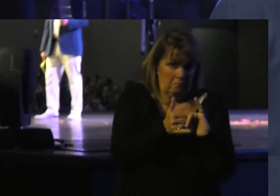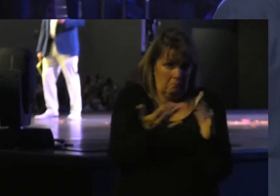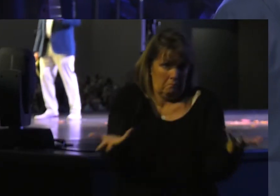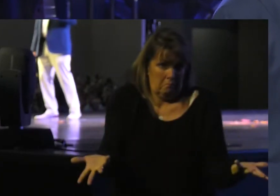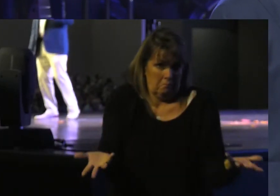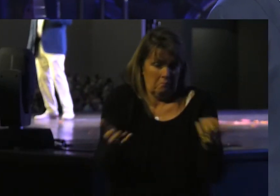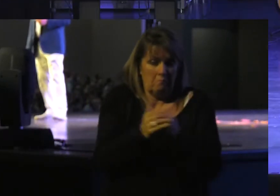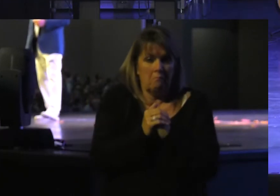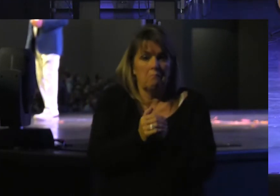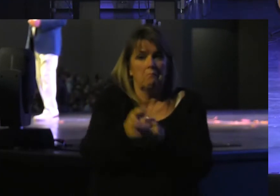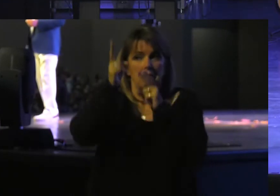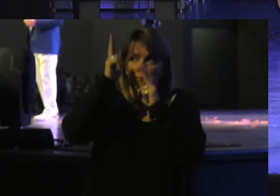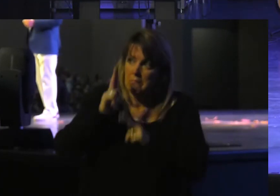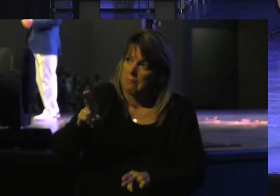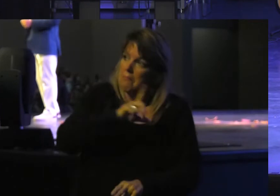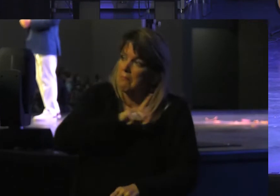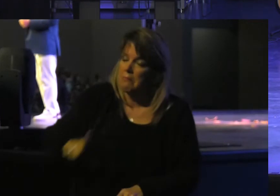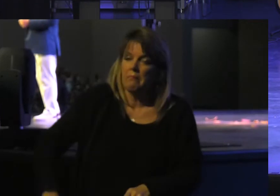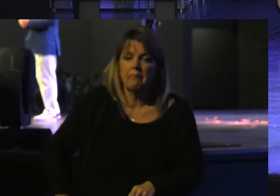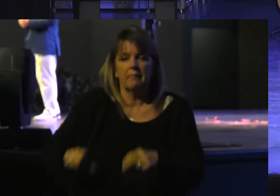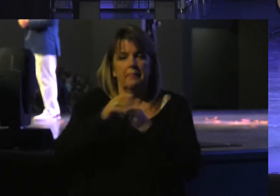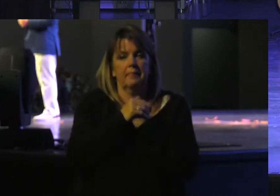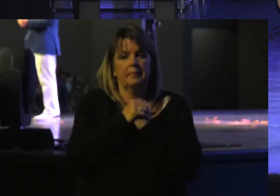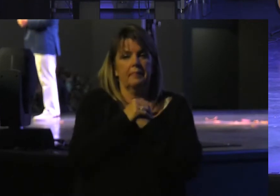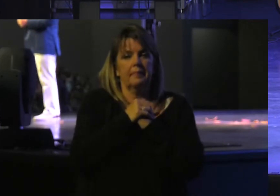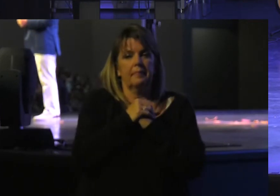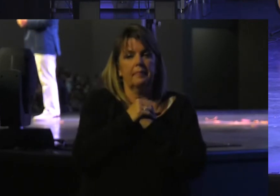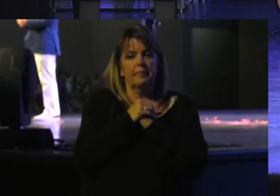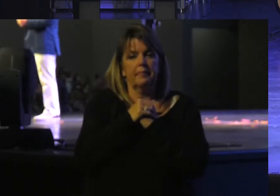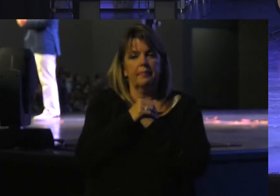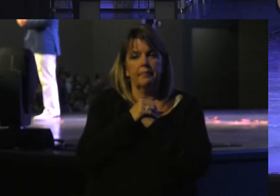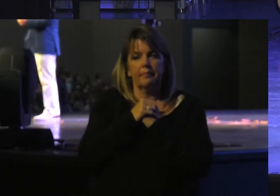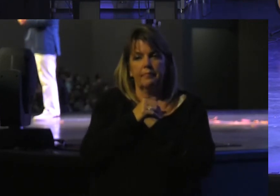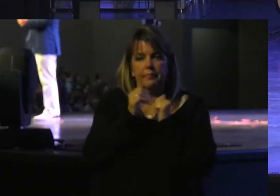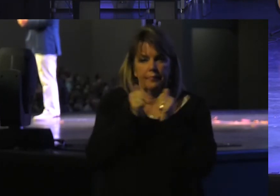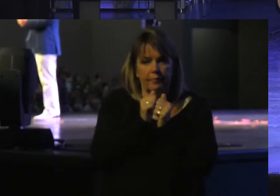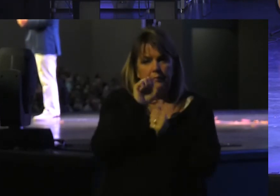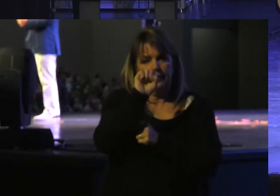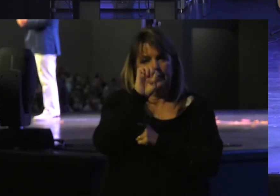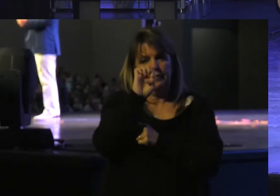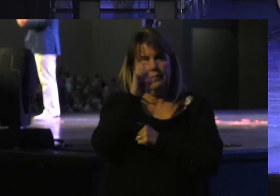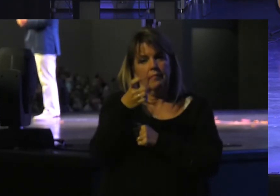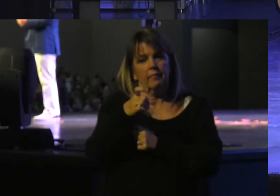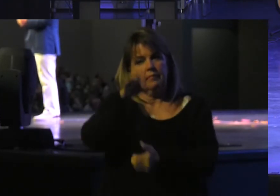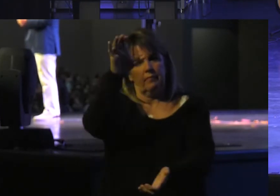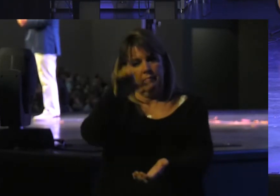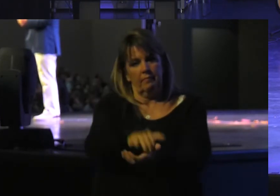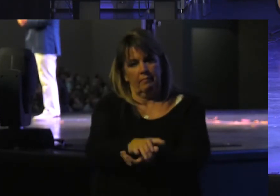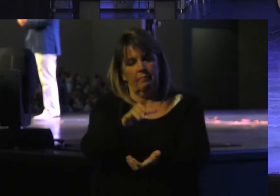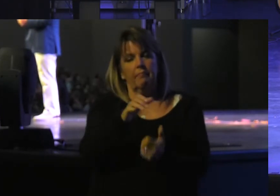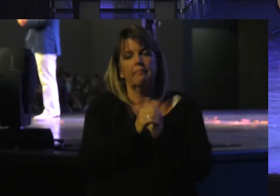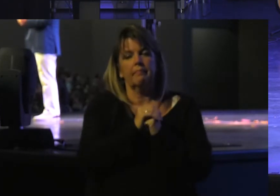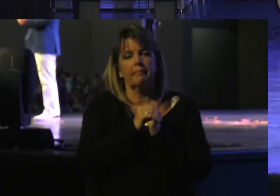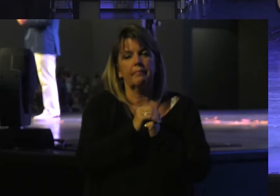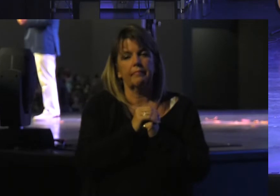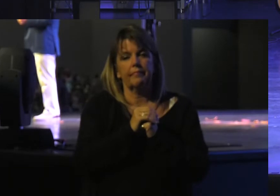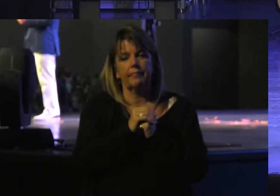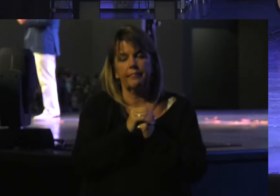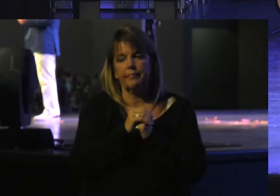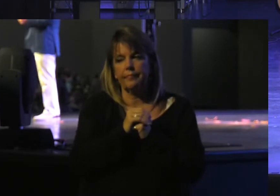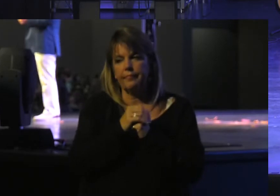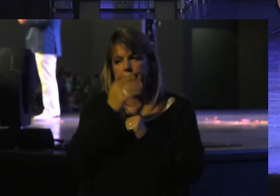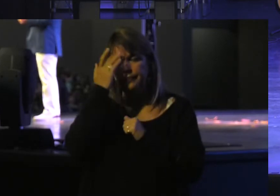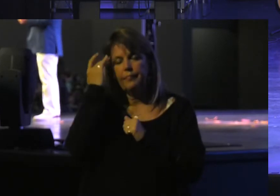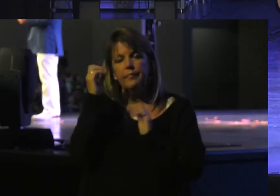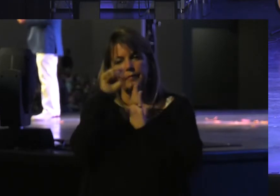You honor The Lord With sex And marriage The state